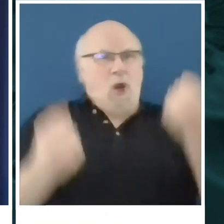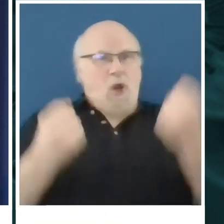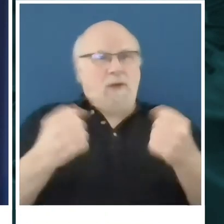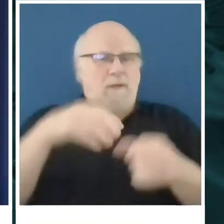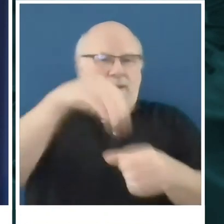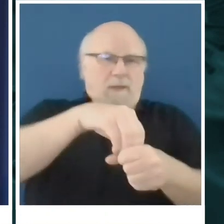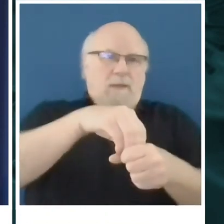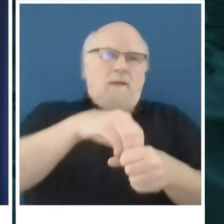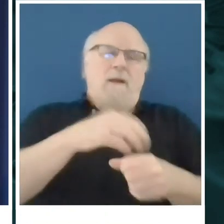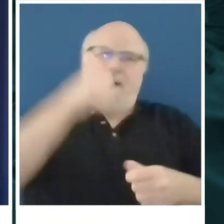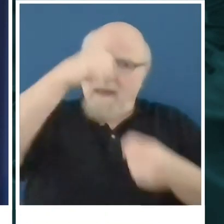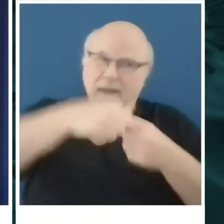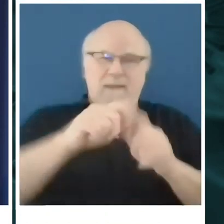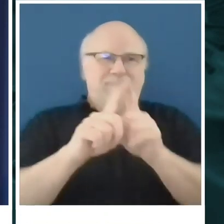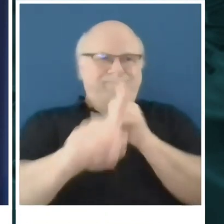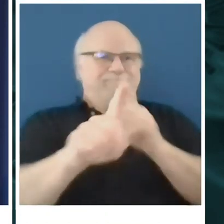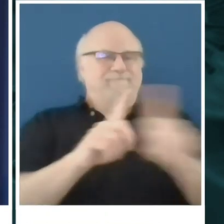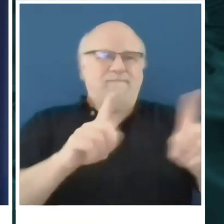my request.